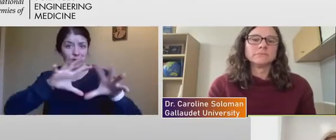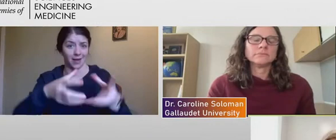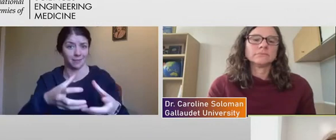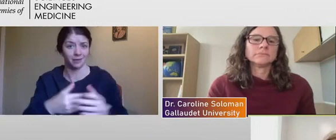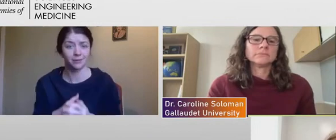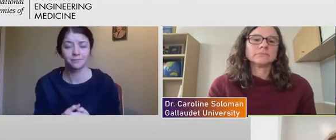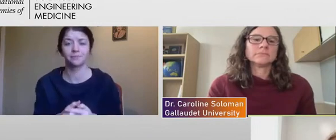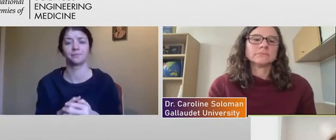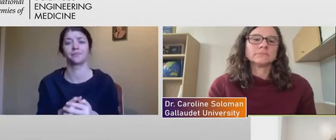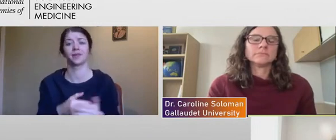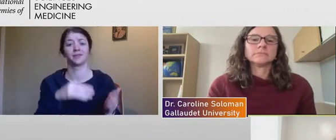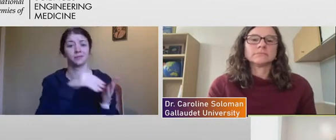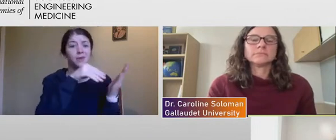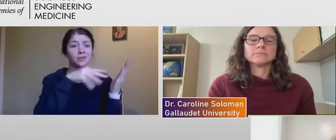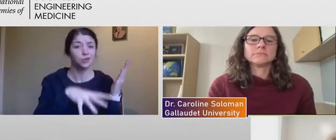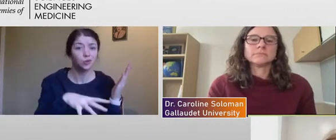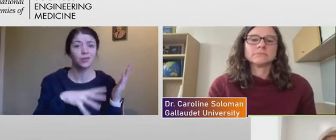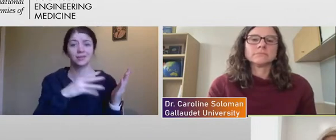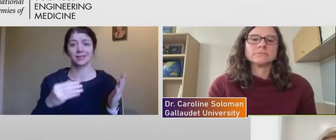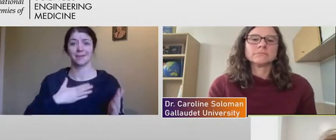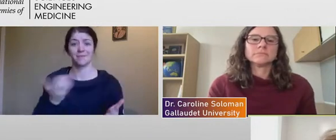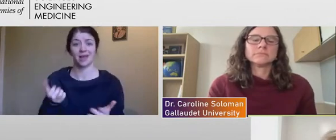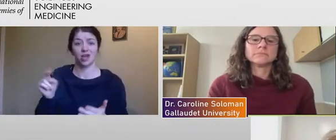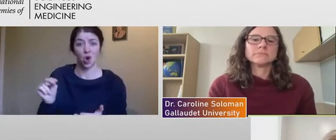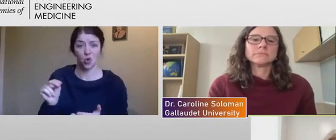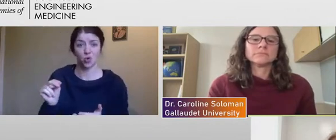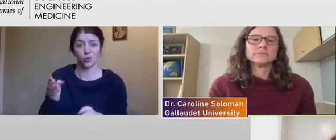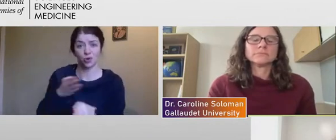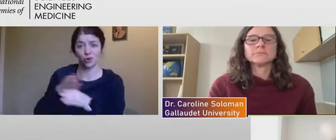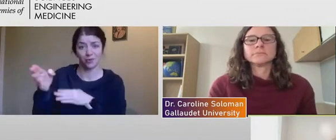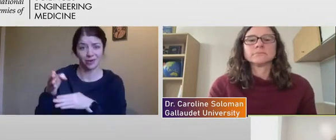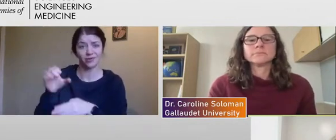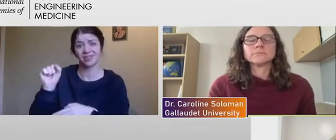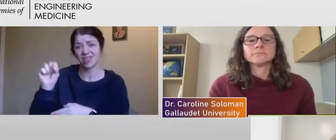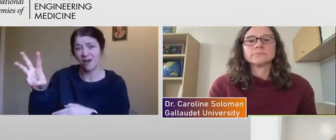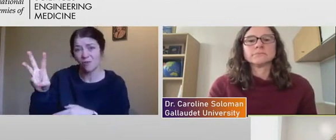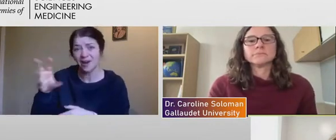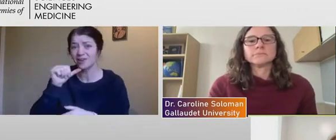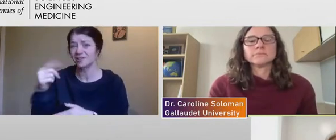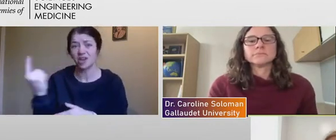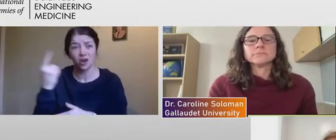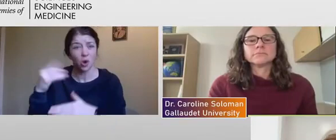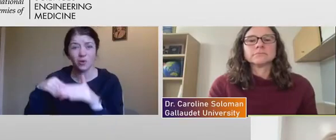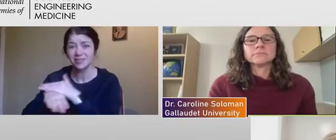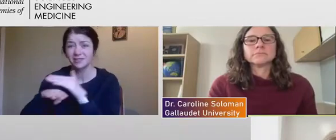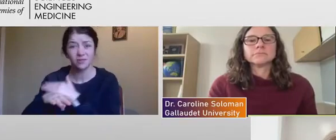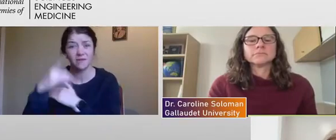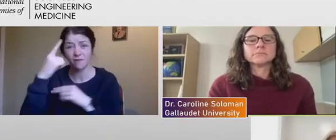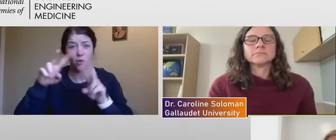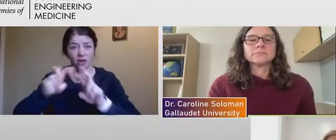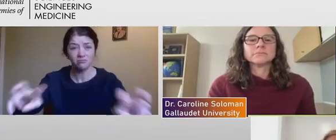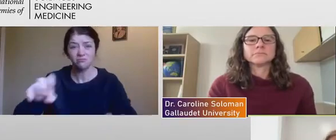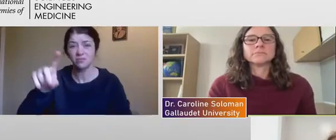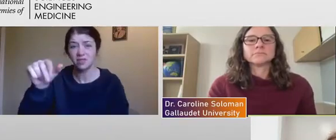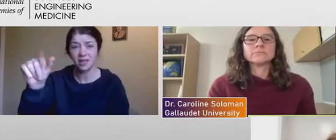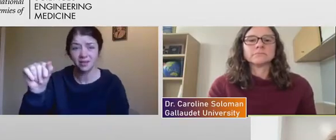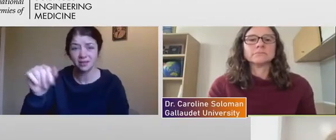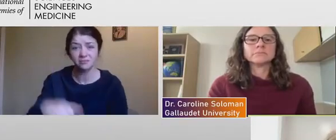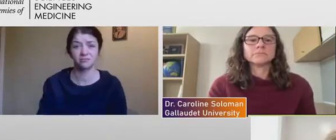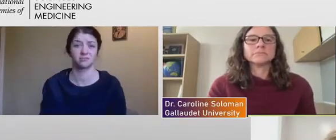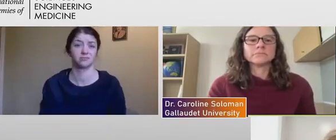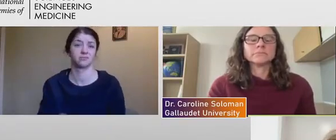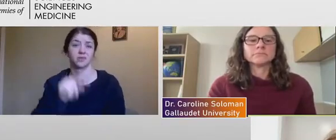it's the software to analyze data that isn't always accessible, right? The tools, the data